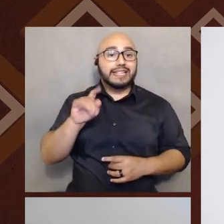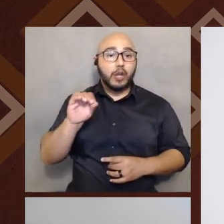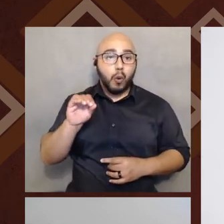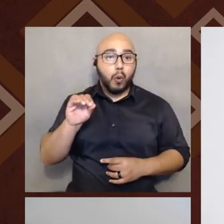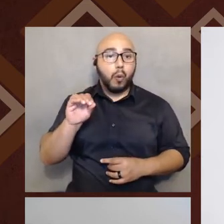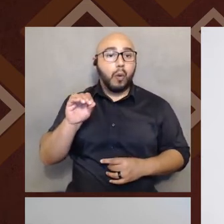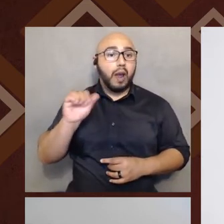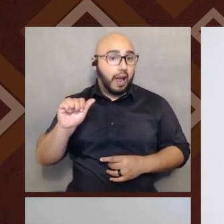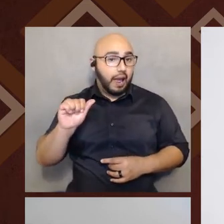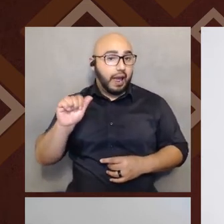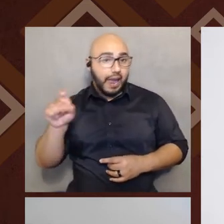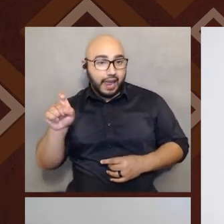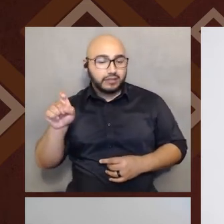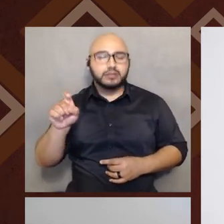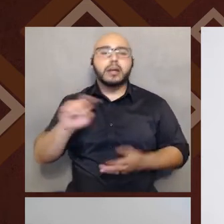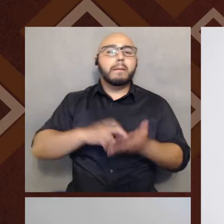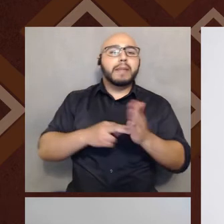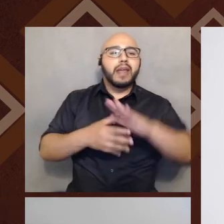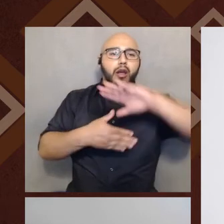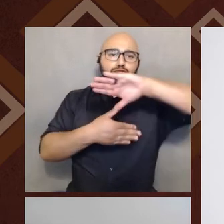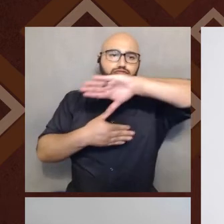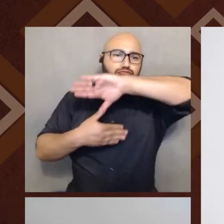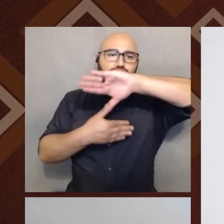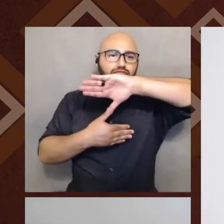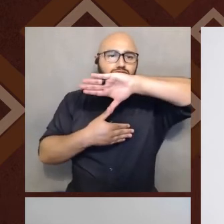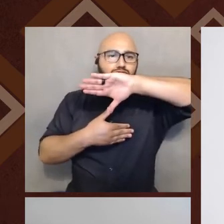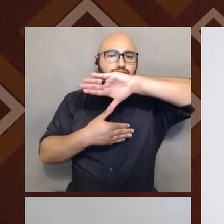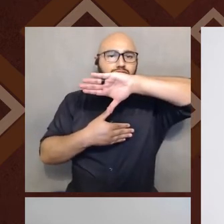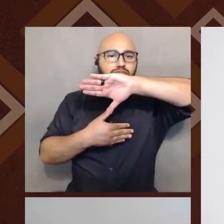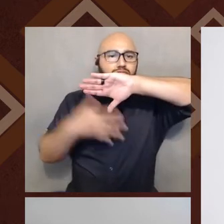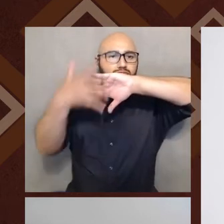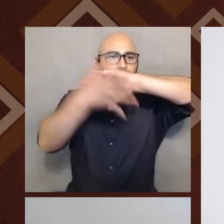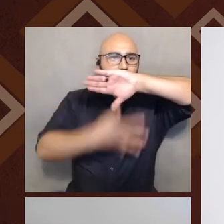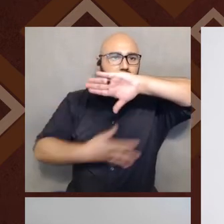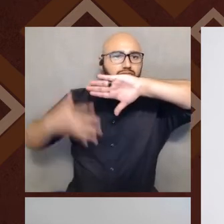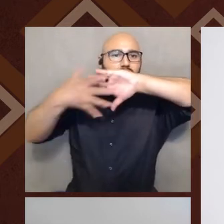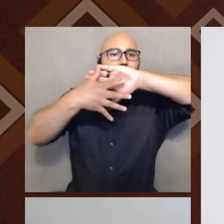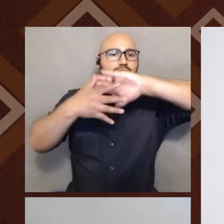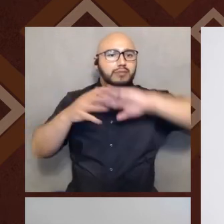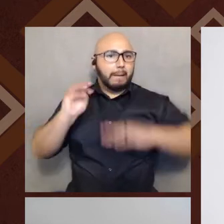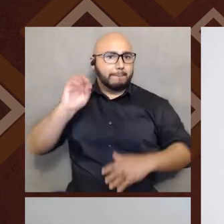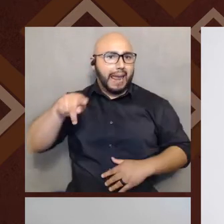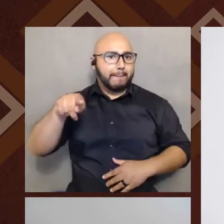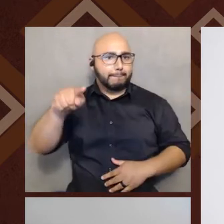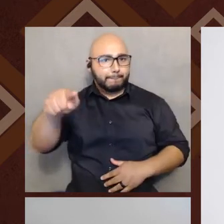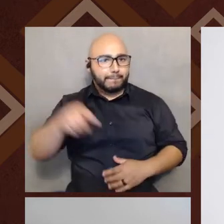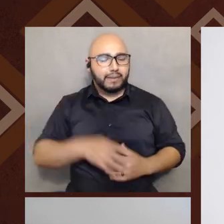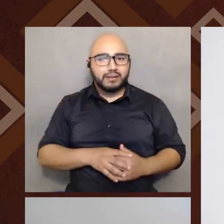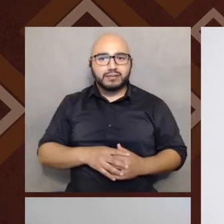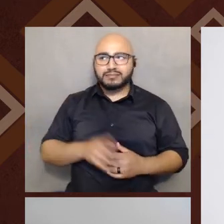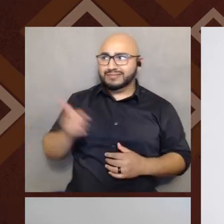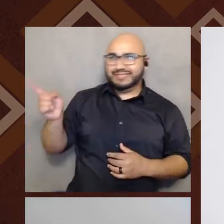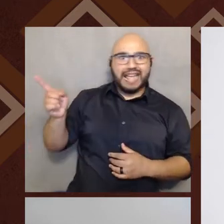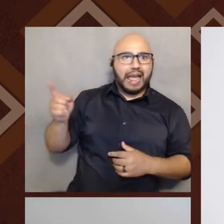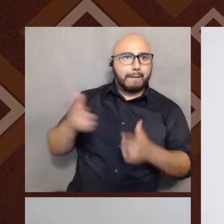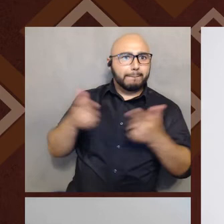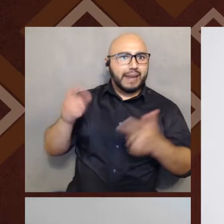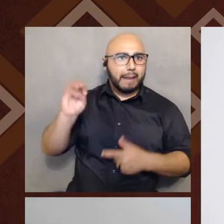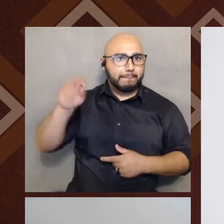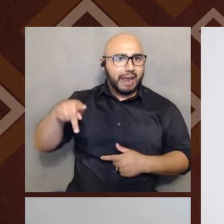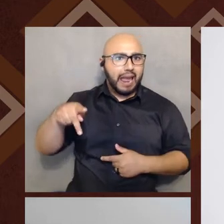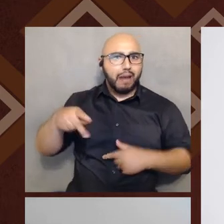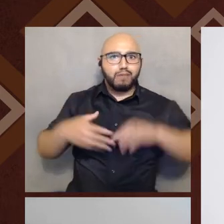what we're talking about this connection to somewhere on this map here. And so it's a big map, right? It's, it's, um,